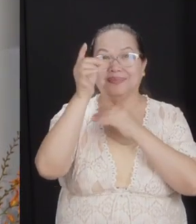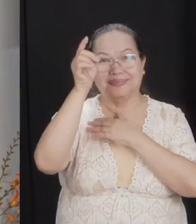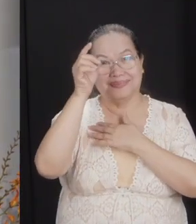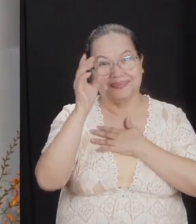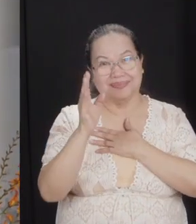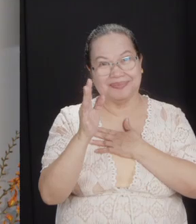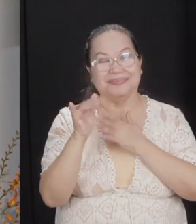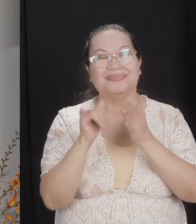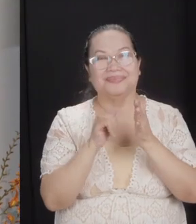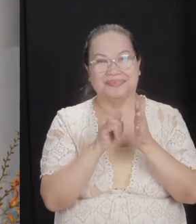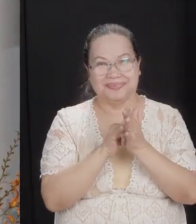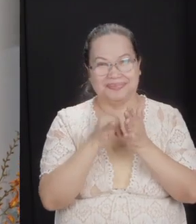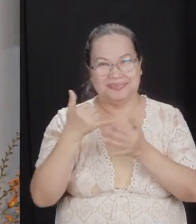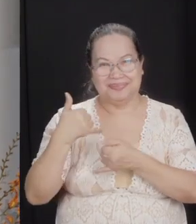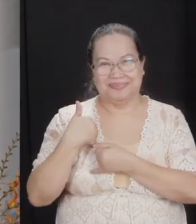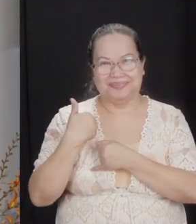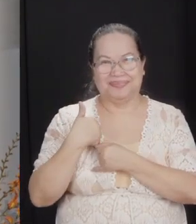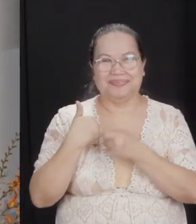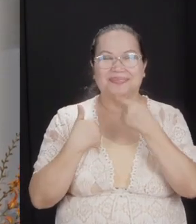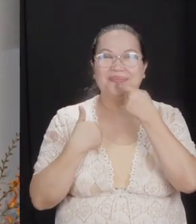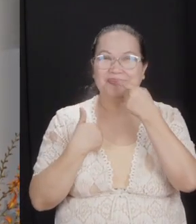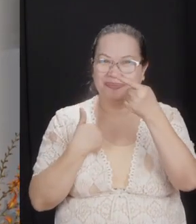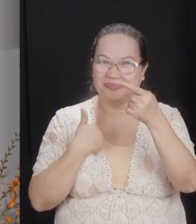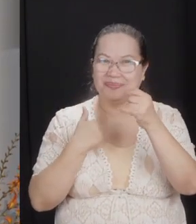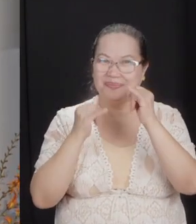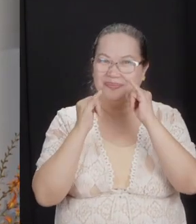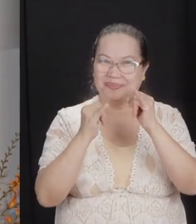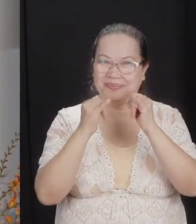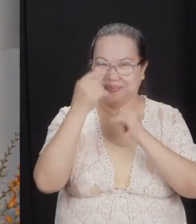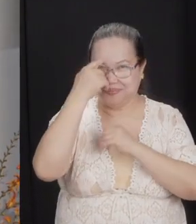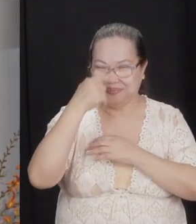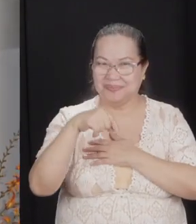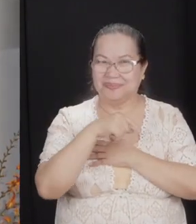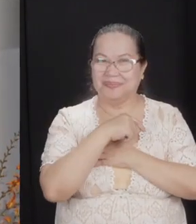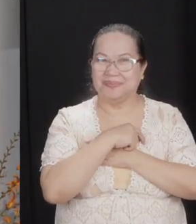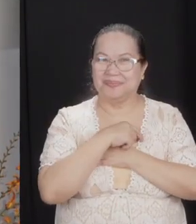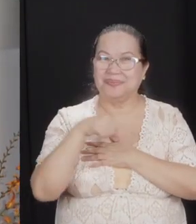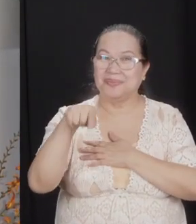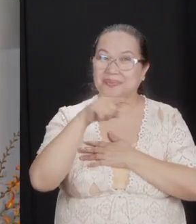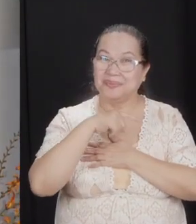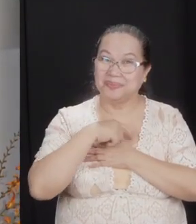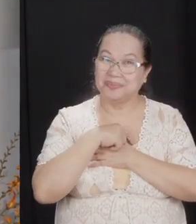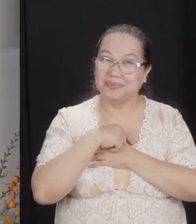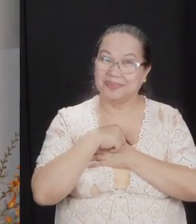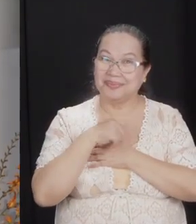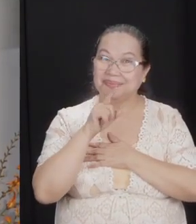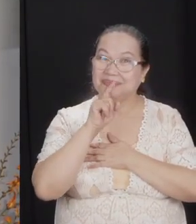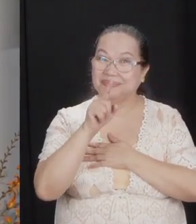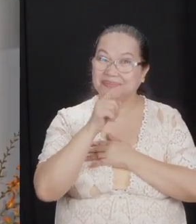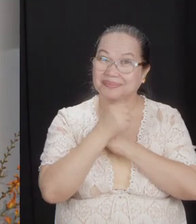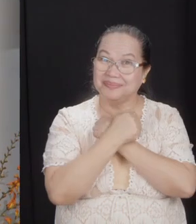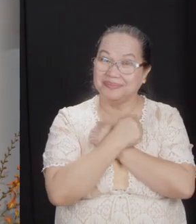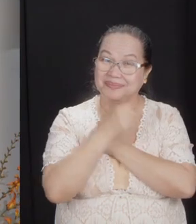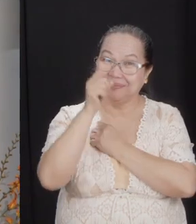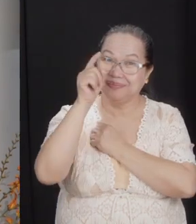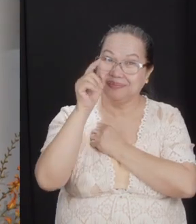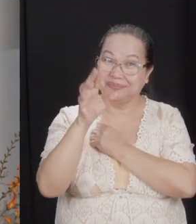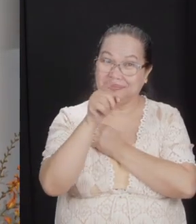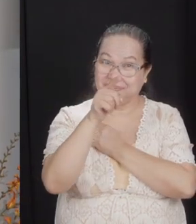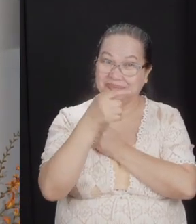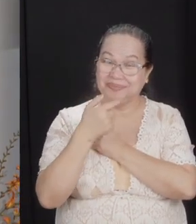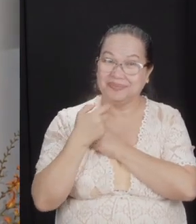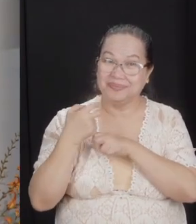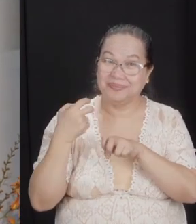what Joshua is saying, and it's instructive for us. We are to be driven by love for God. You know why we have a difficulty with